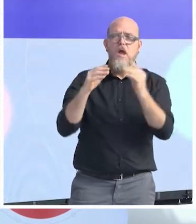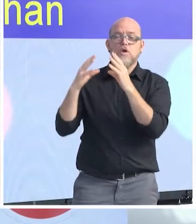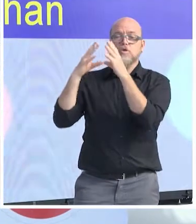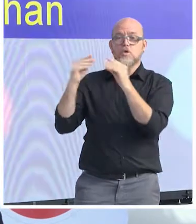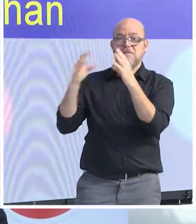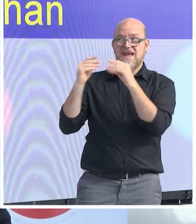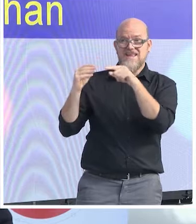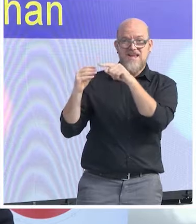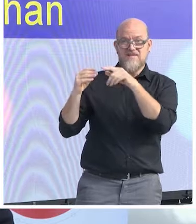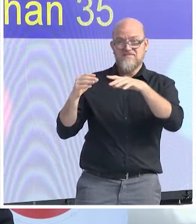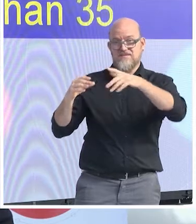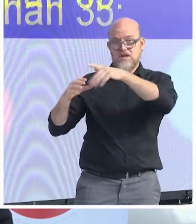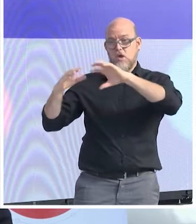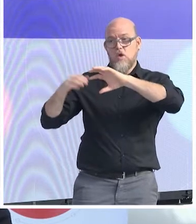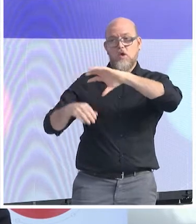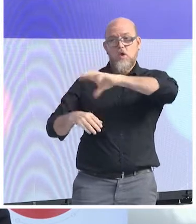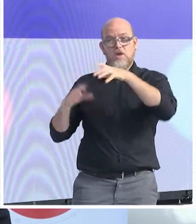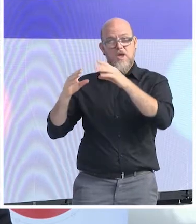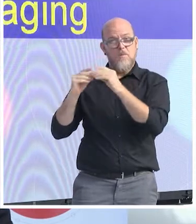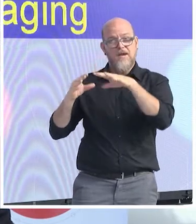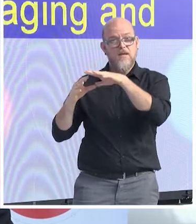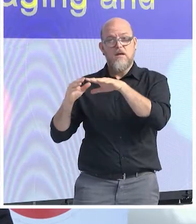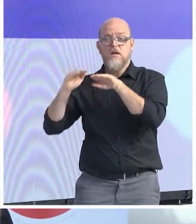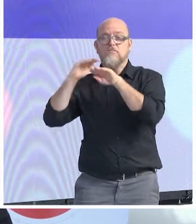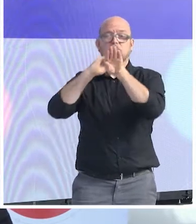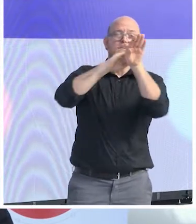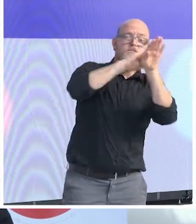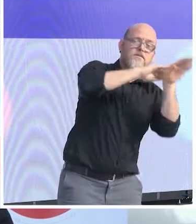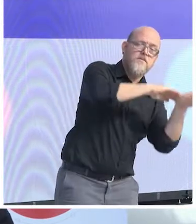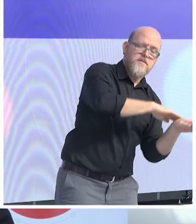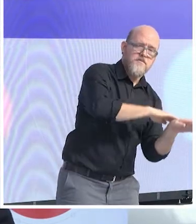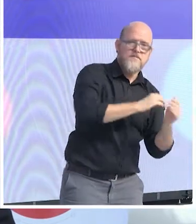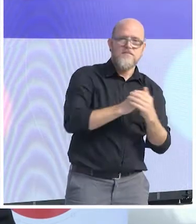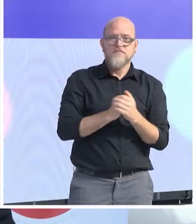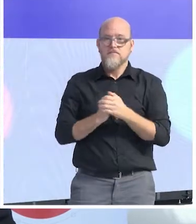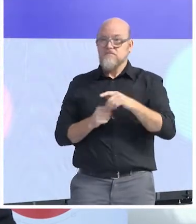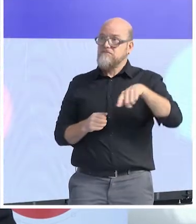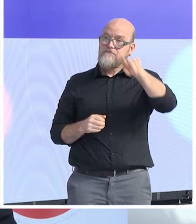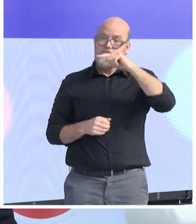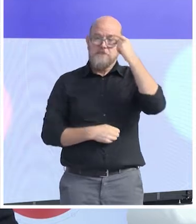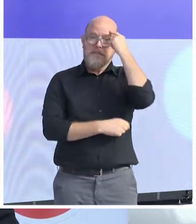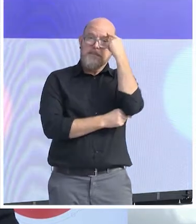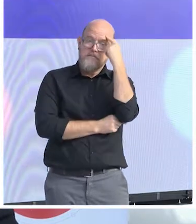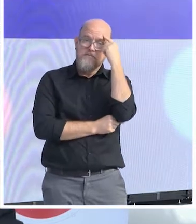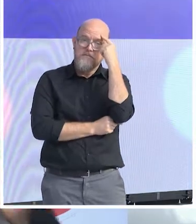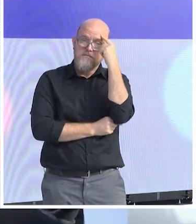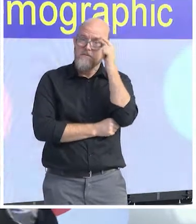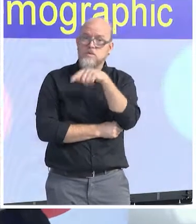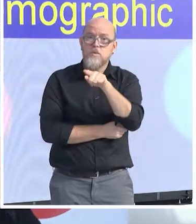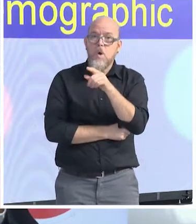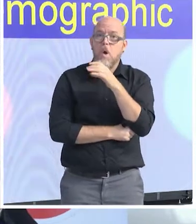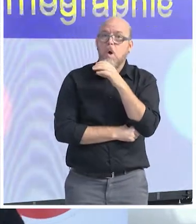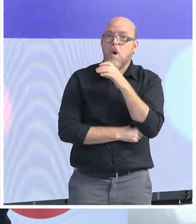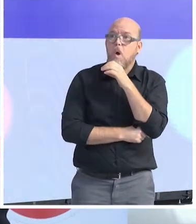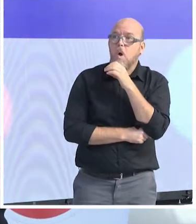society, which developed a demographic panic, starting to believe that probably in 100 years nobody is going to live there anymore. So if